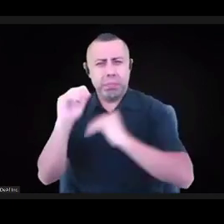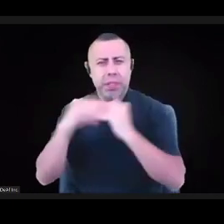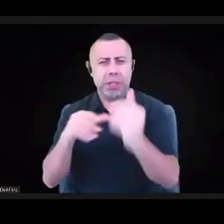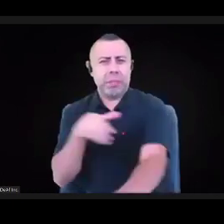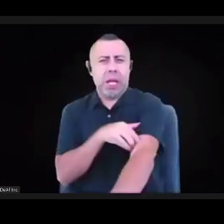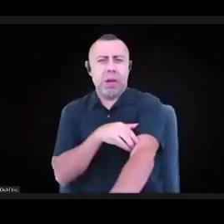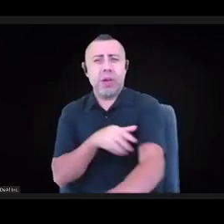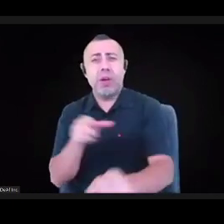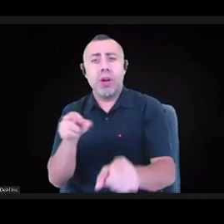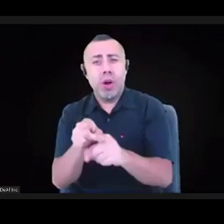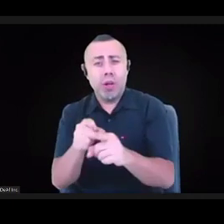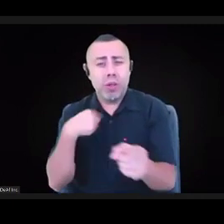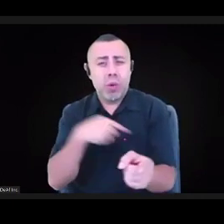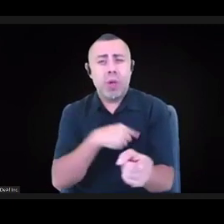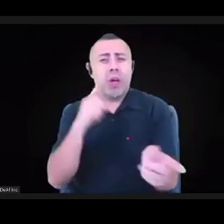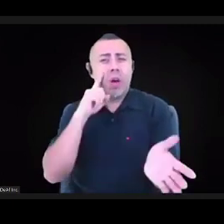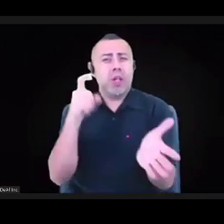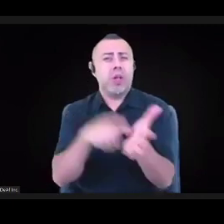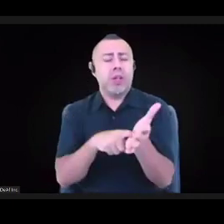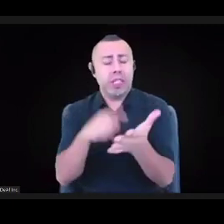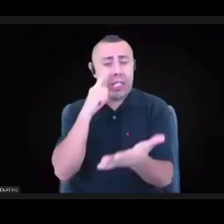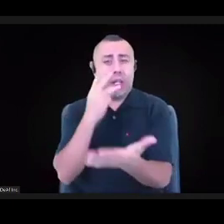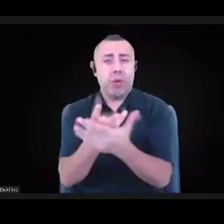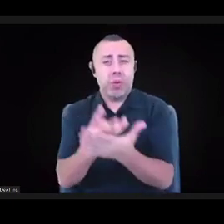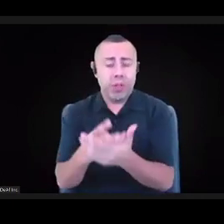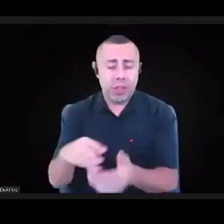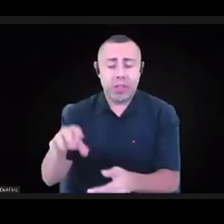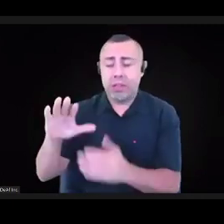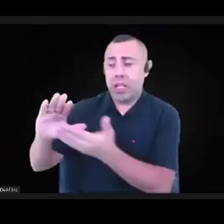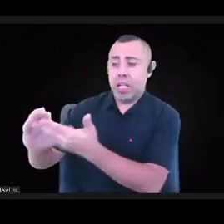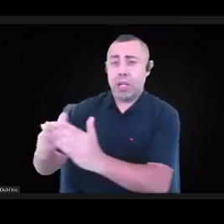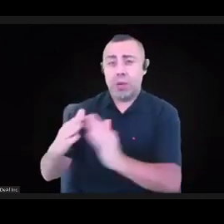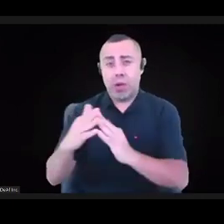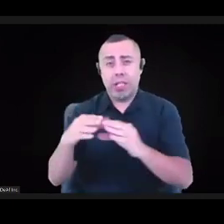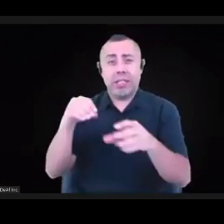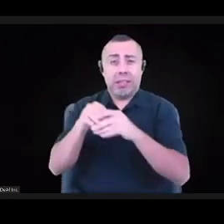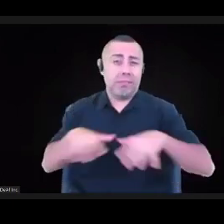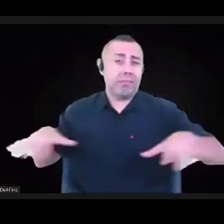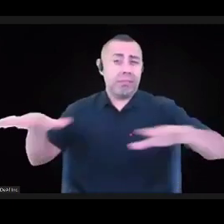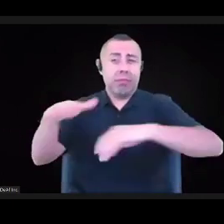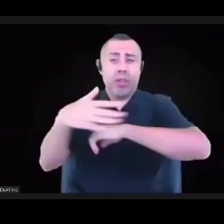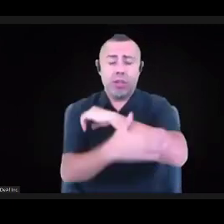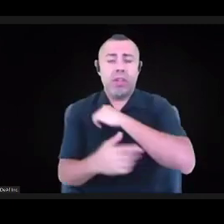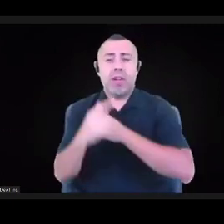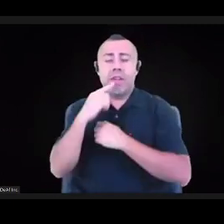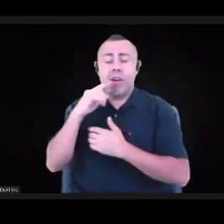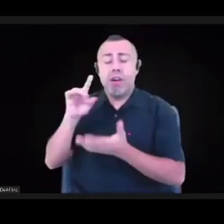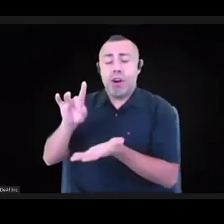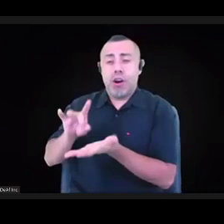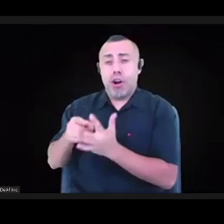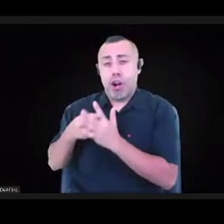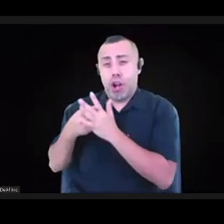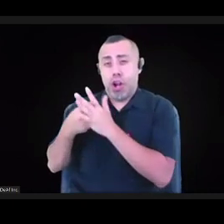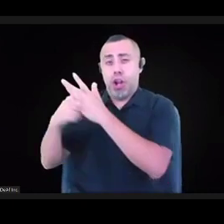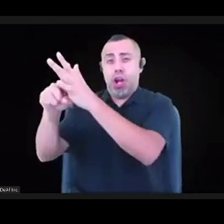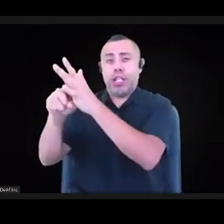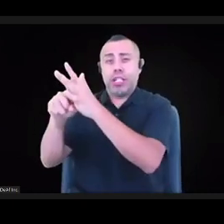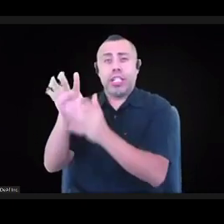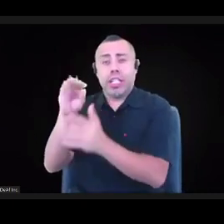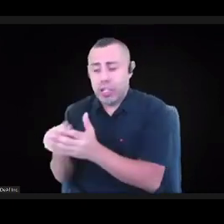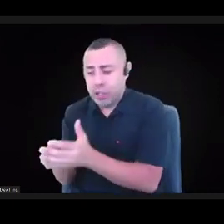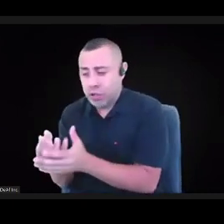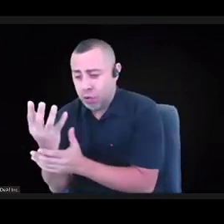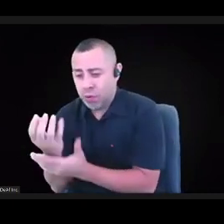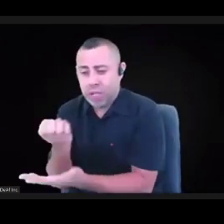the country incubate, launch, and build alternative economies. When we reconsider the magnitude of these natural and man-made